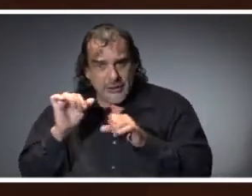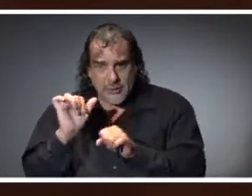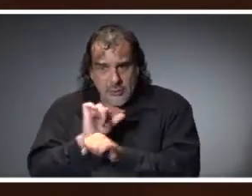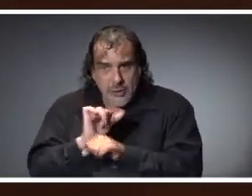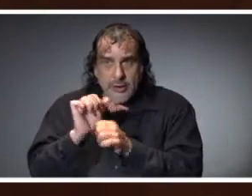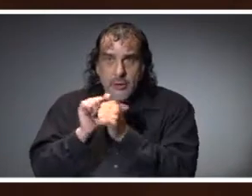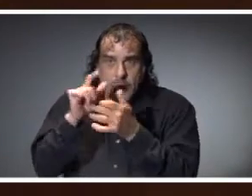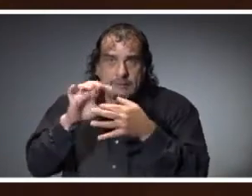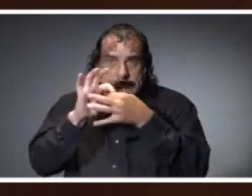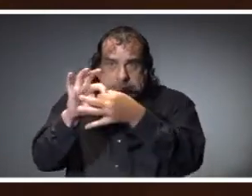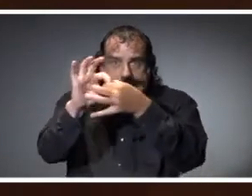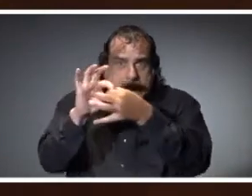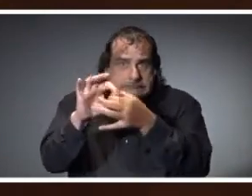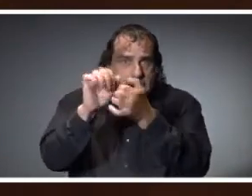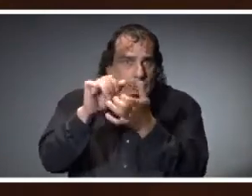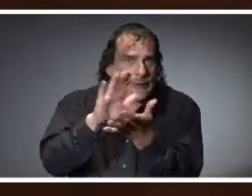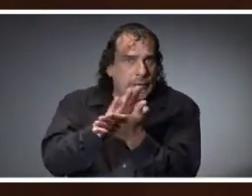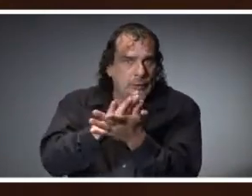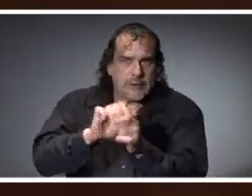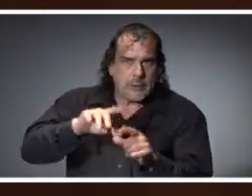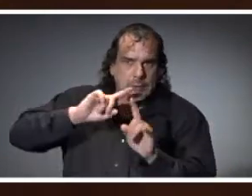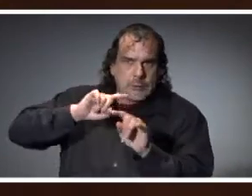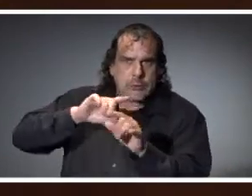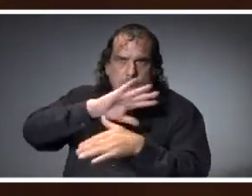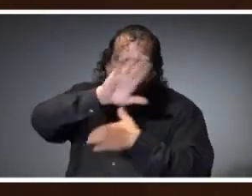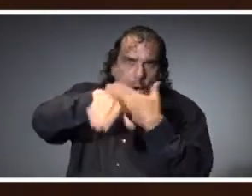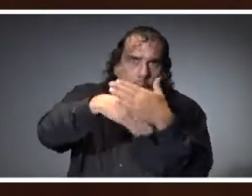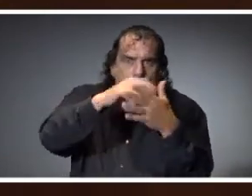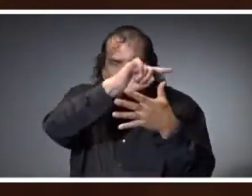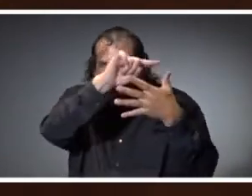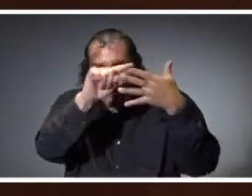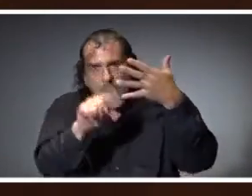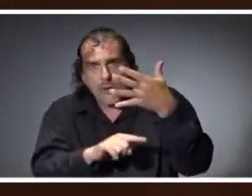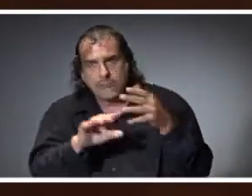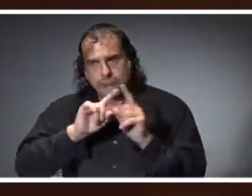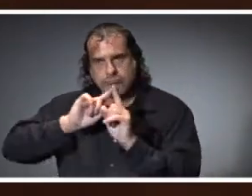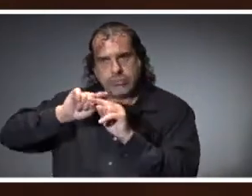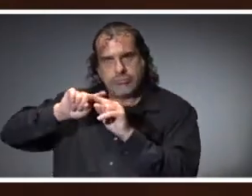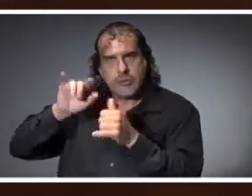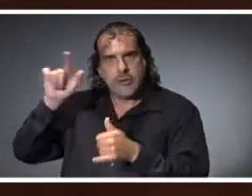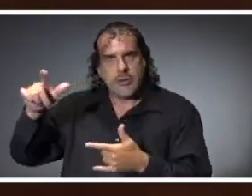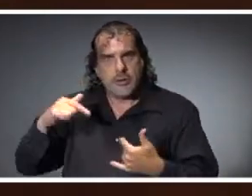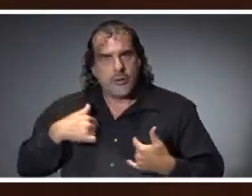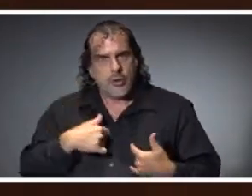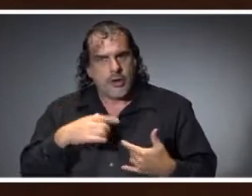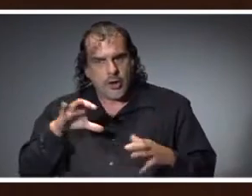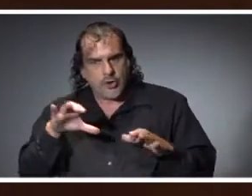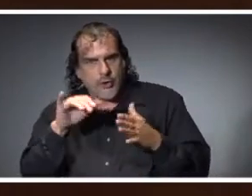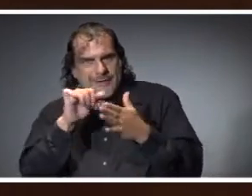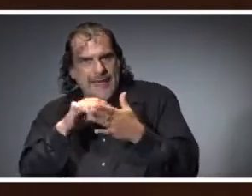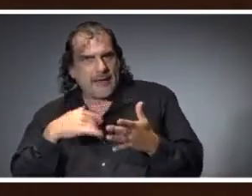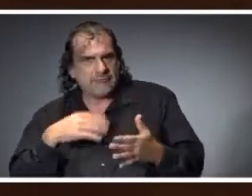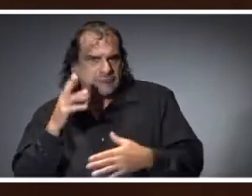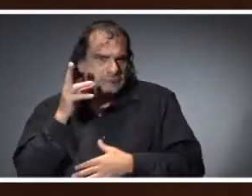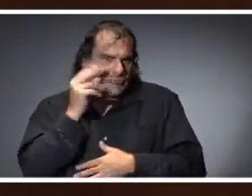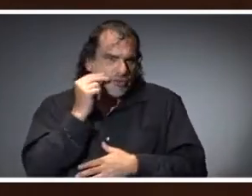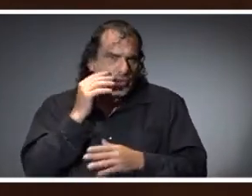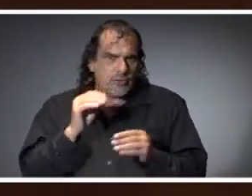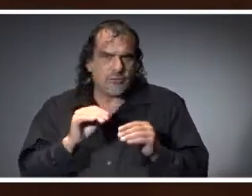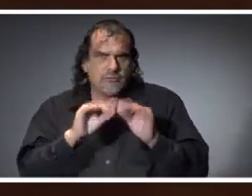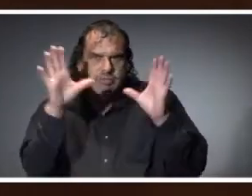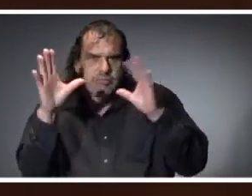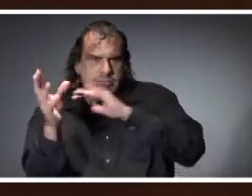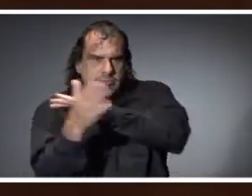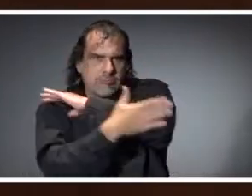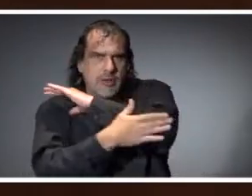schools to try to get this reporting complete, and so we'll be doing that. So look for that clarity as we